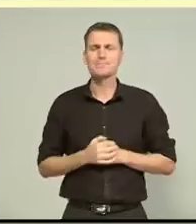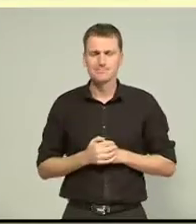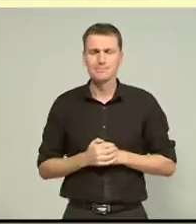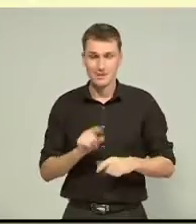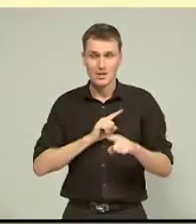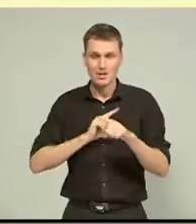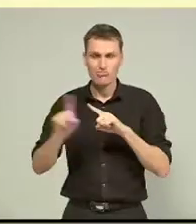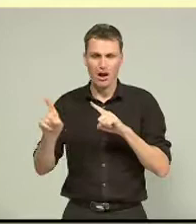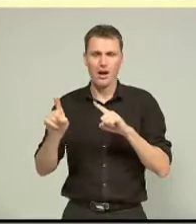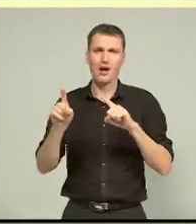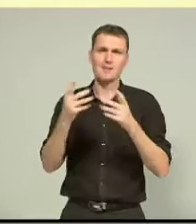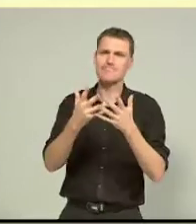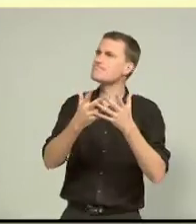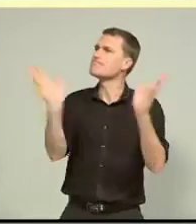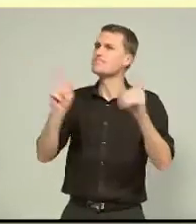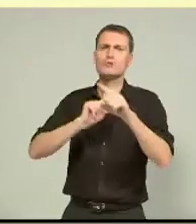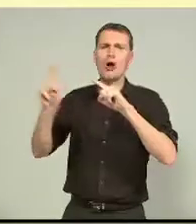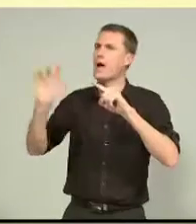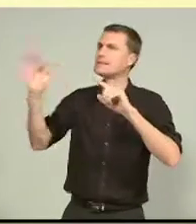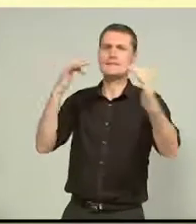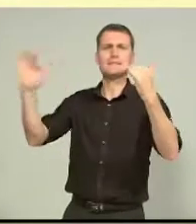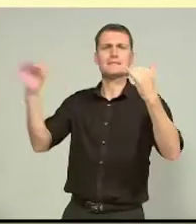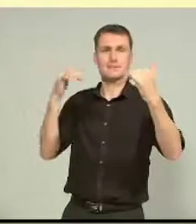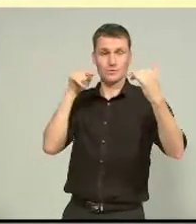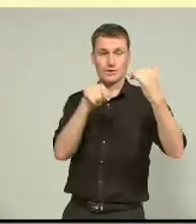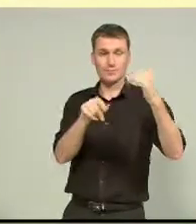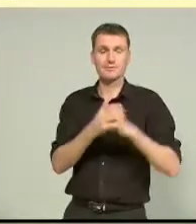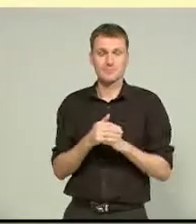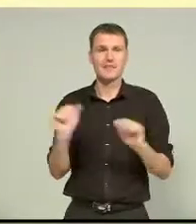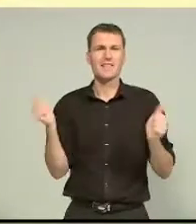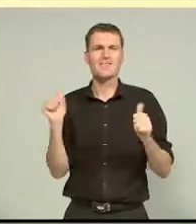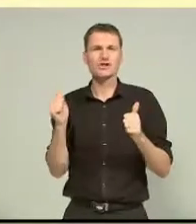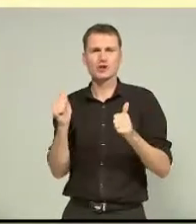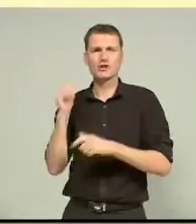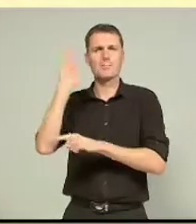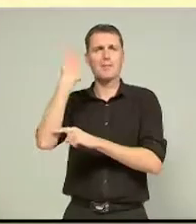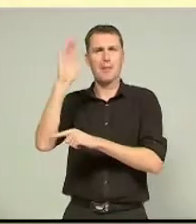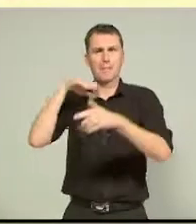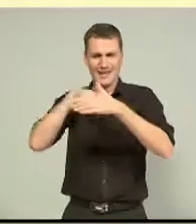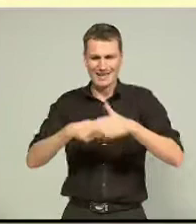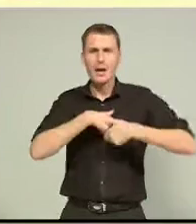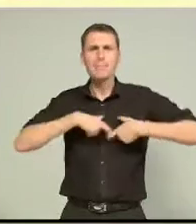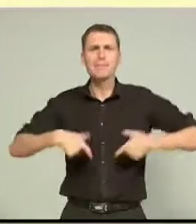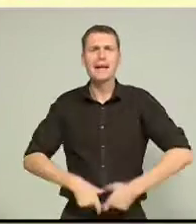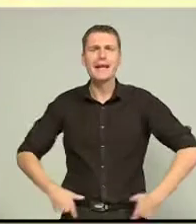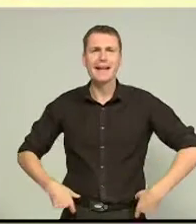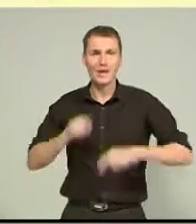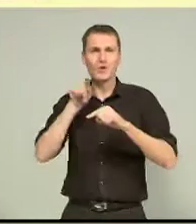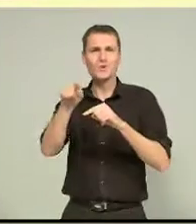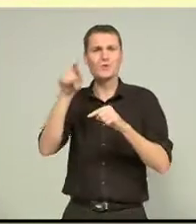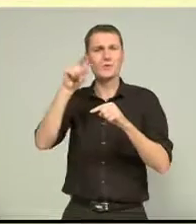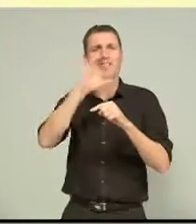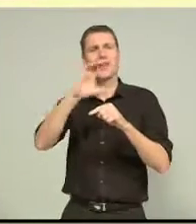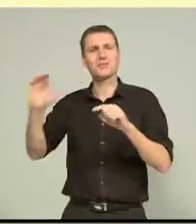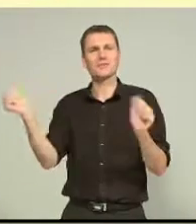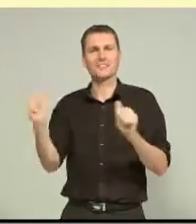much attention to their plea to save the centennial, even making a deputation before the council in a bikini last year. I rogged up there in